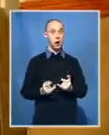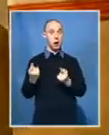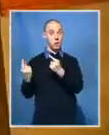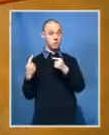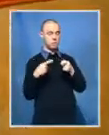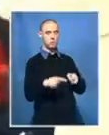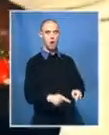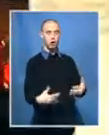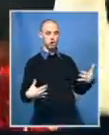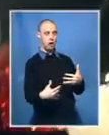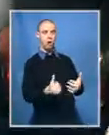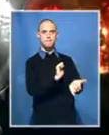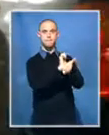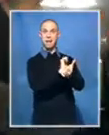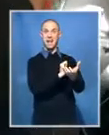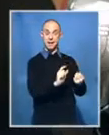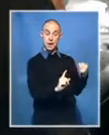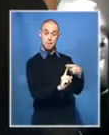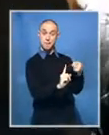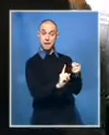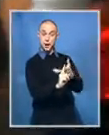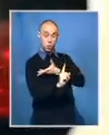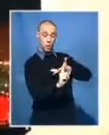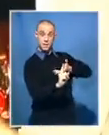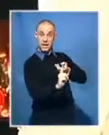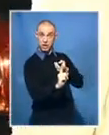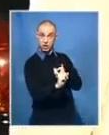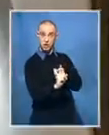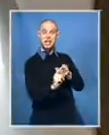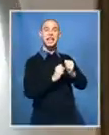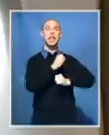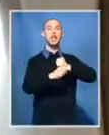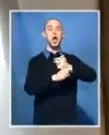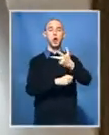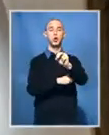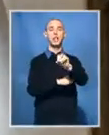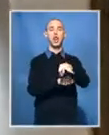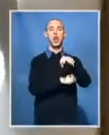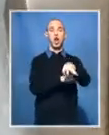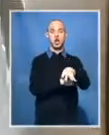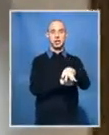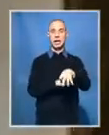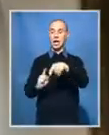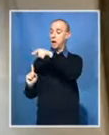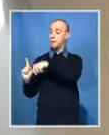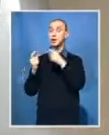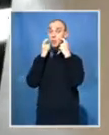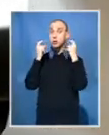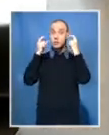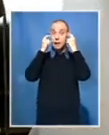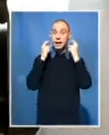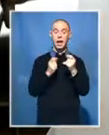woman. She allegedly sold an ID to a Mozambican national in 2013 for 1,800